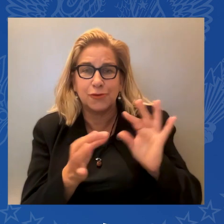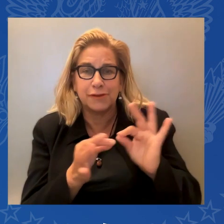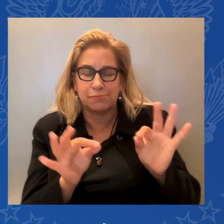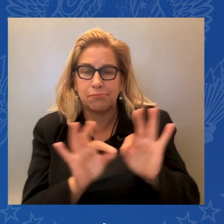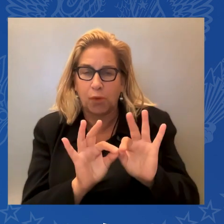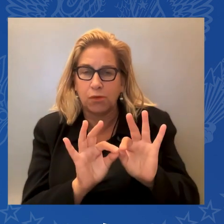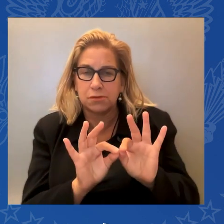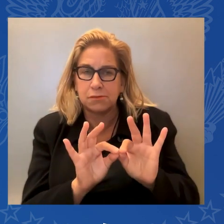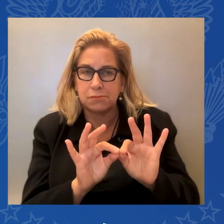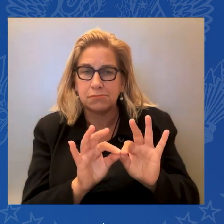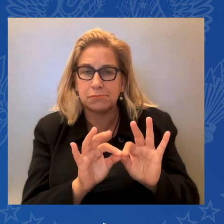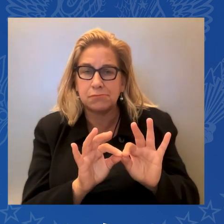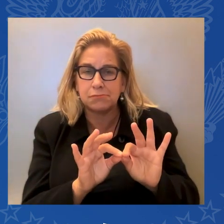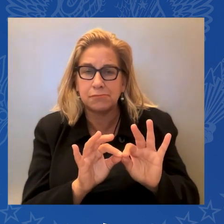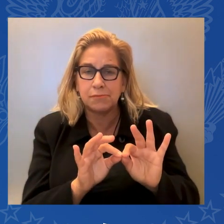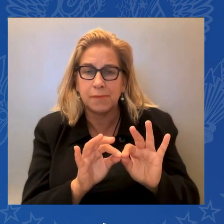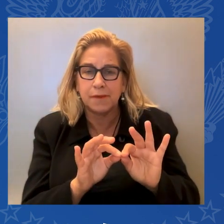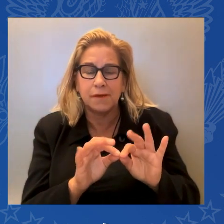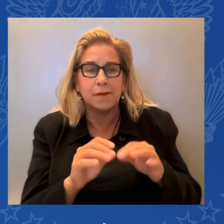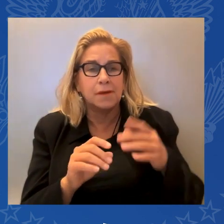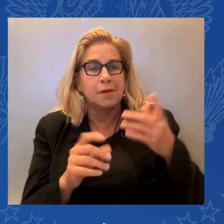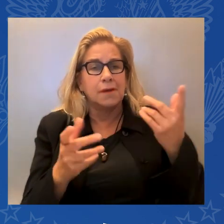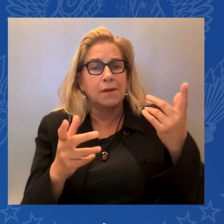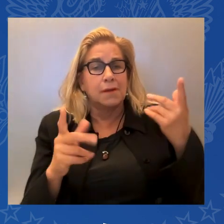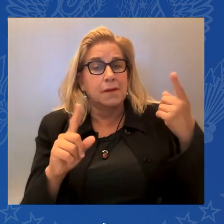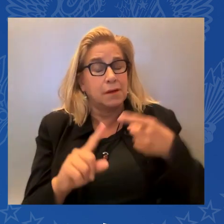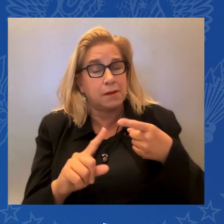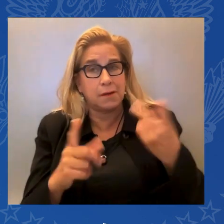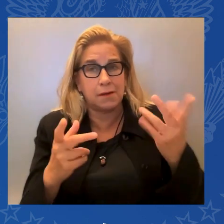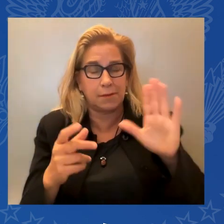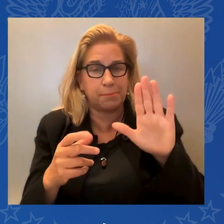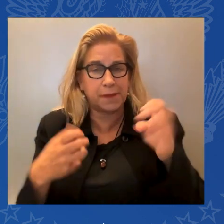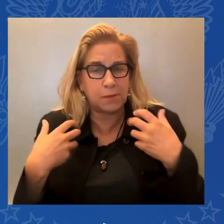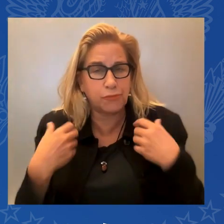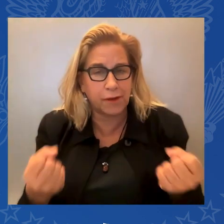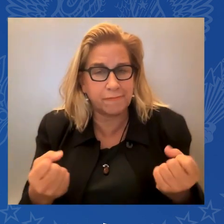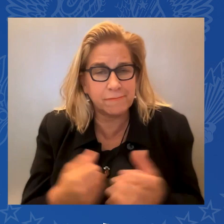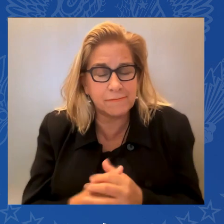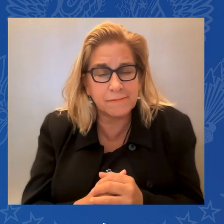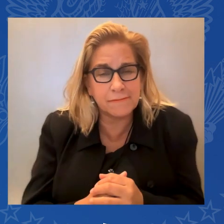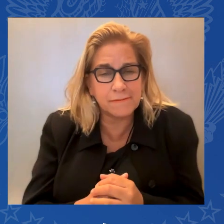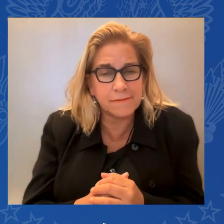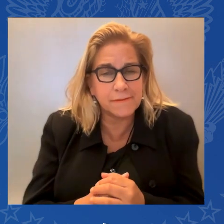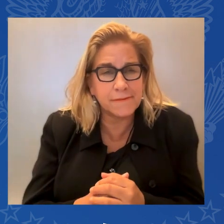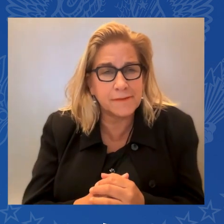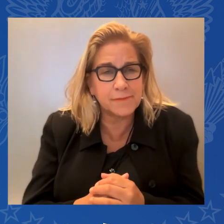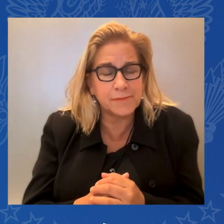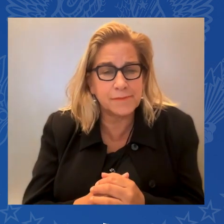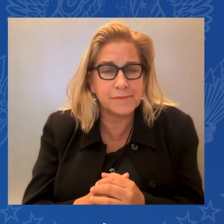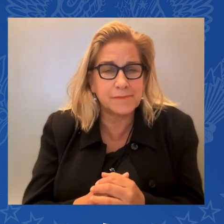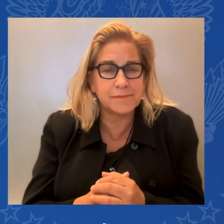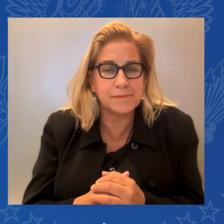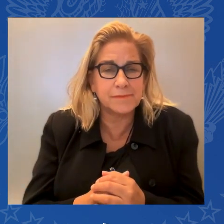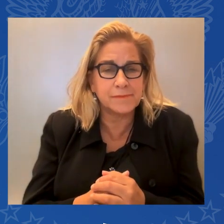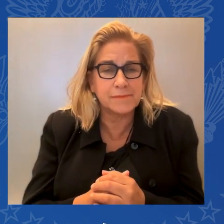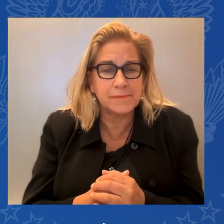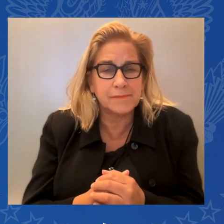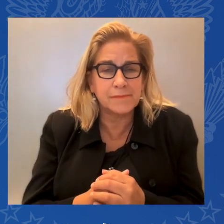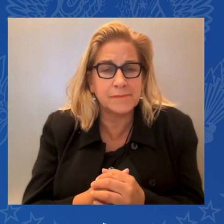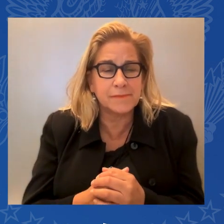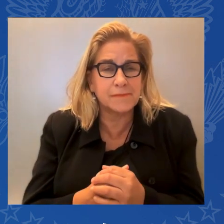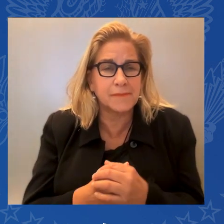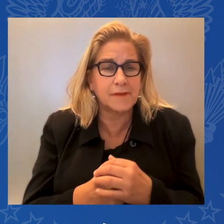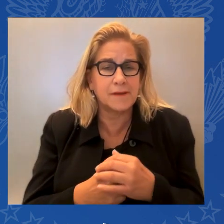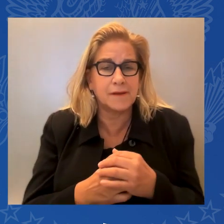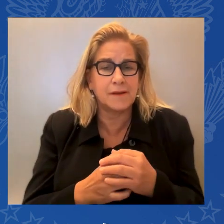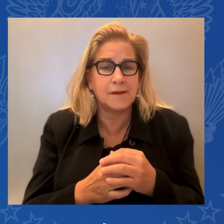these small moments, tiny acts that become part of who we are, that guide us forward and pull